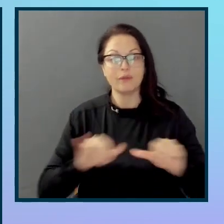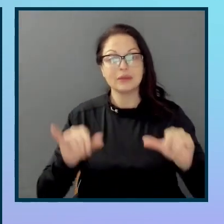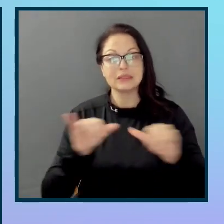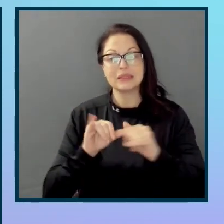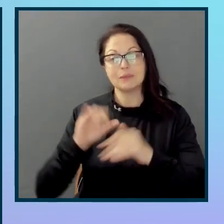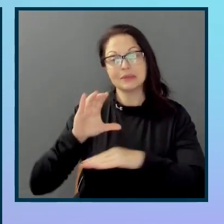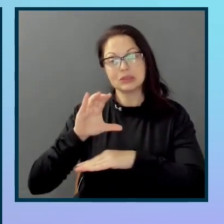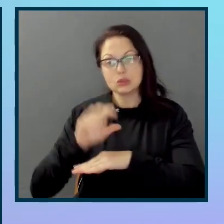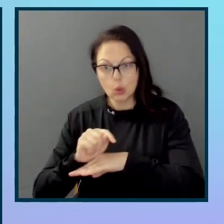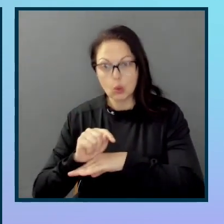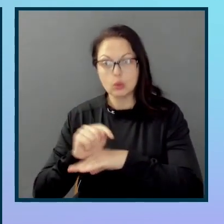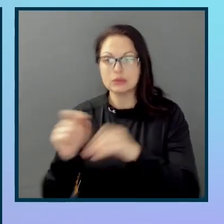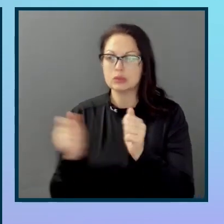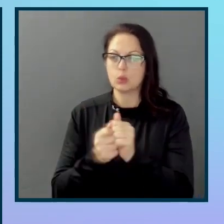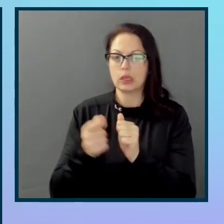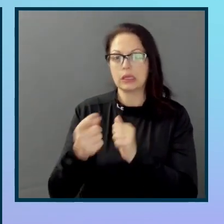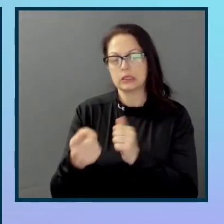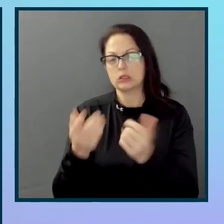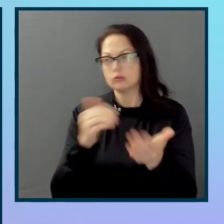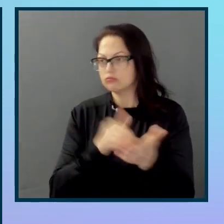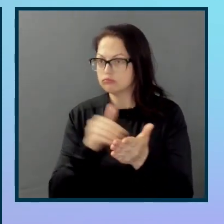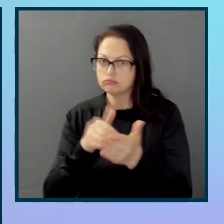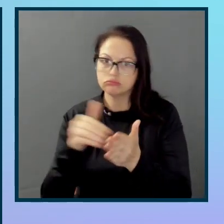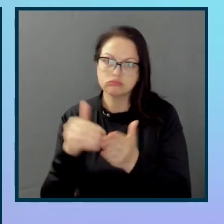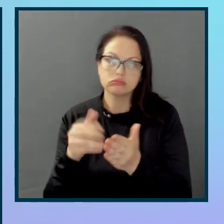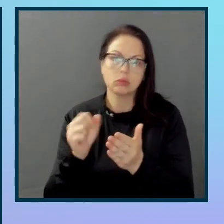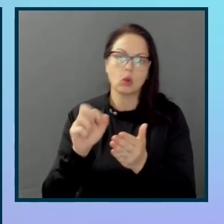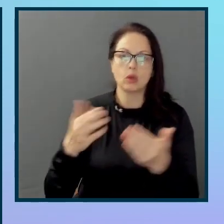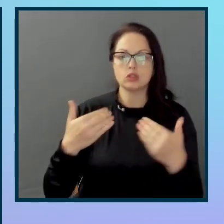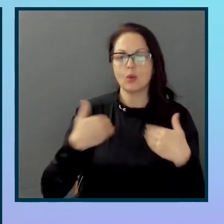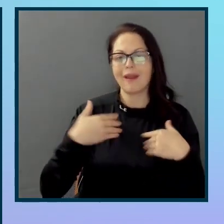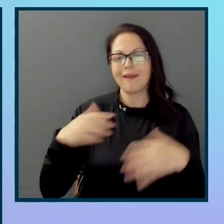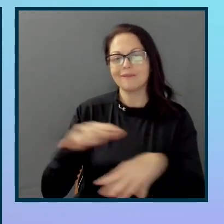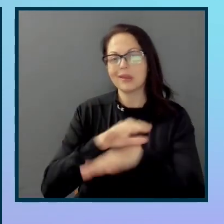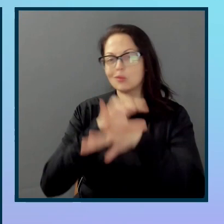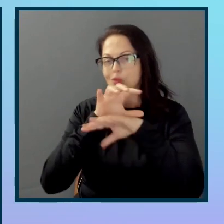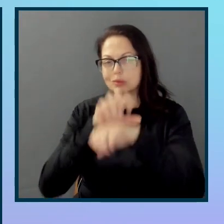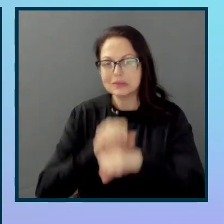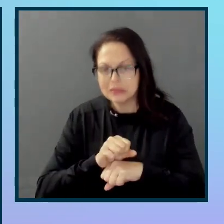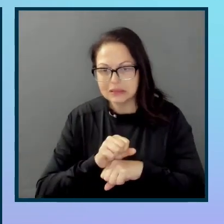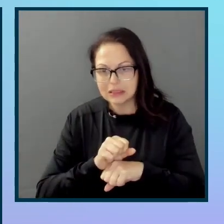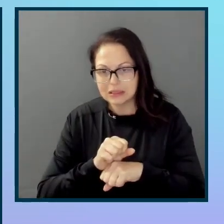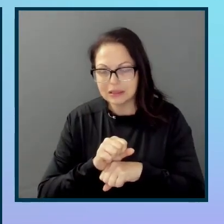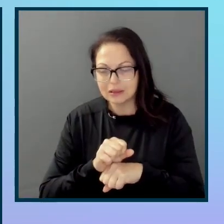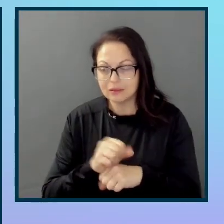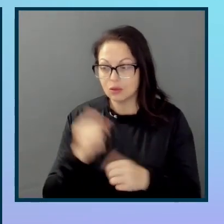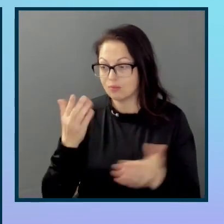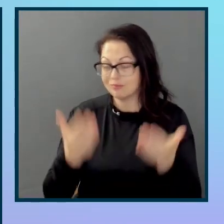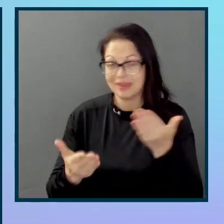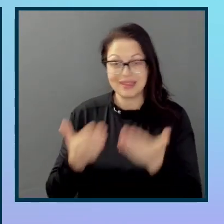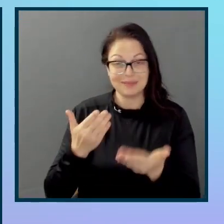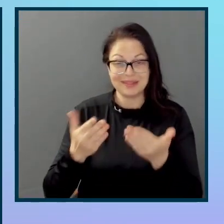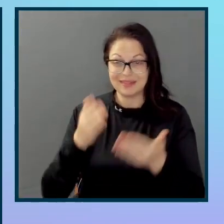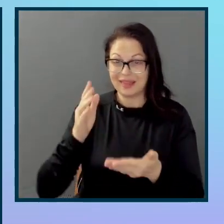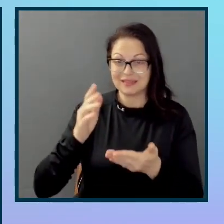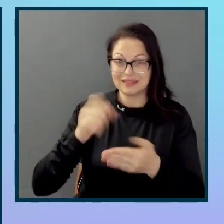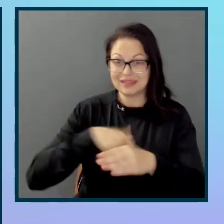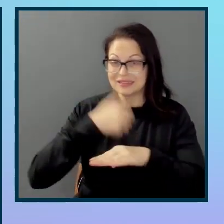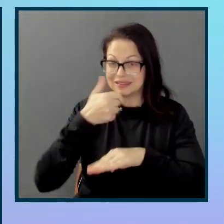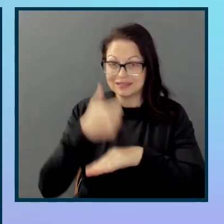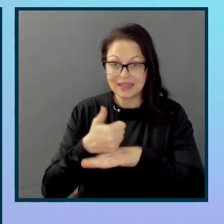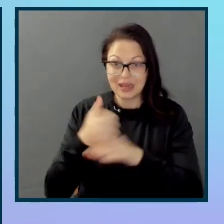able to sort of have some sort of retainer in place or whatever it is, whether that's an official arrangement with an actual practicing company